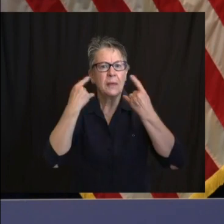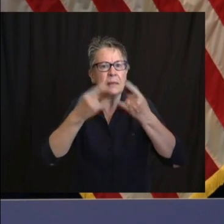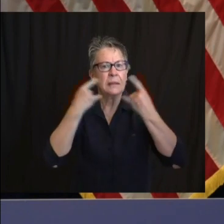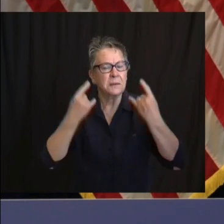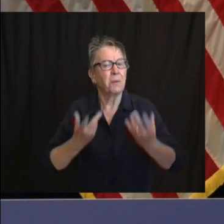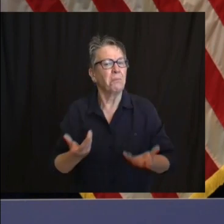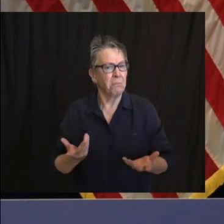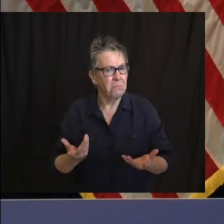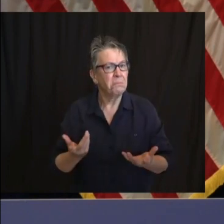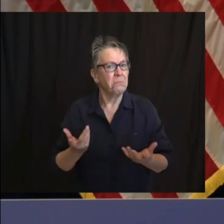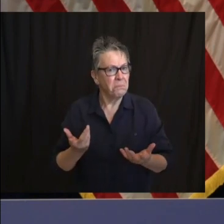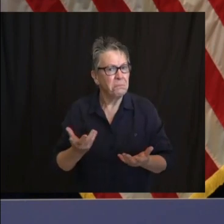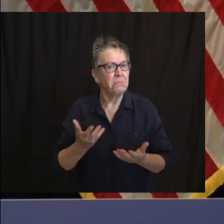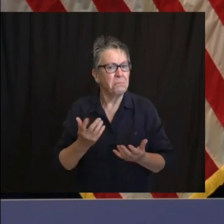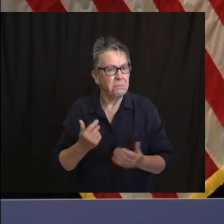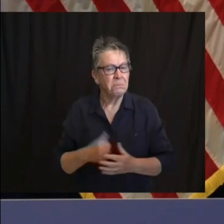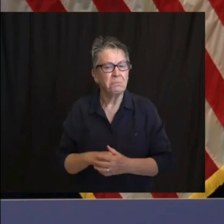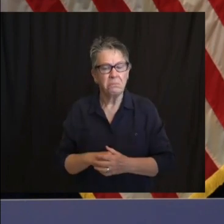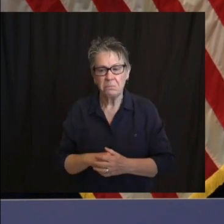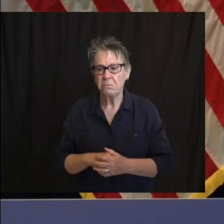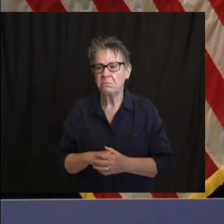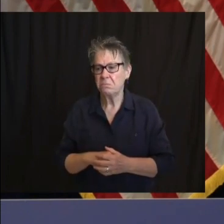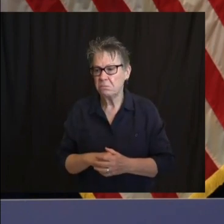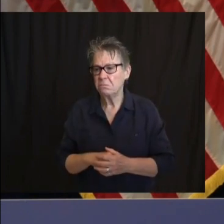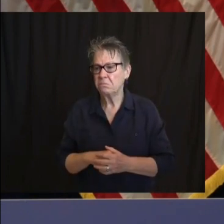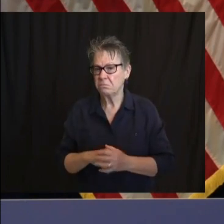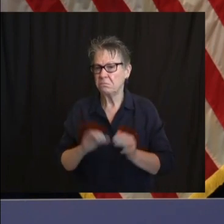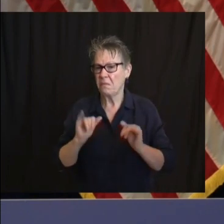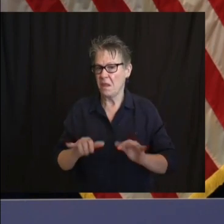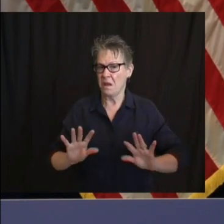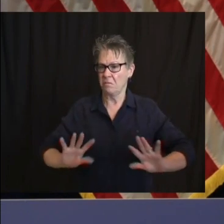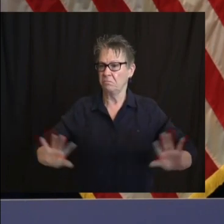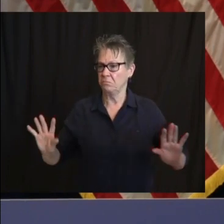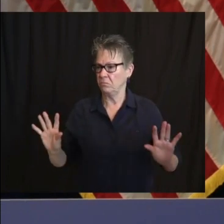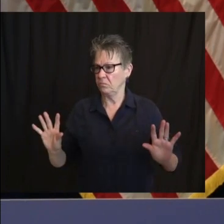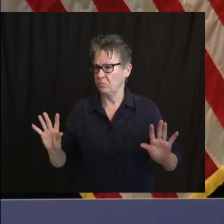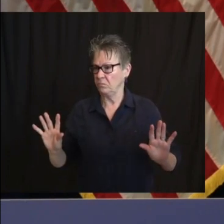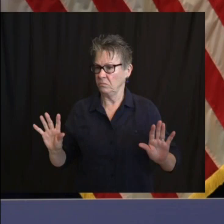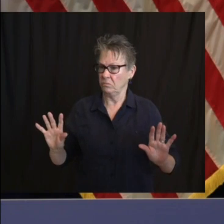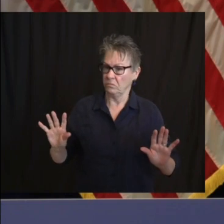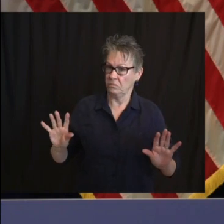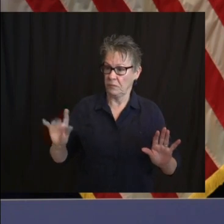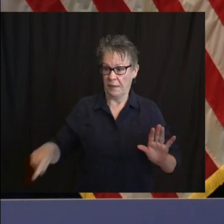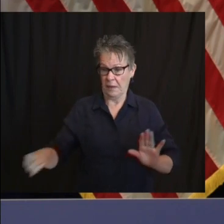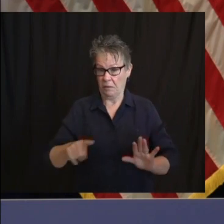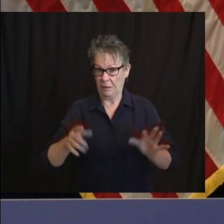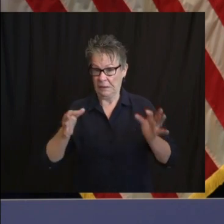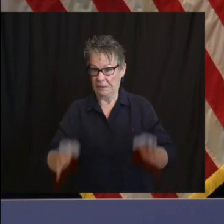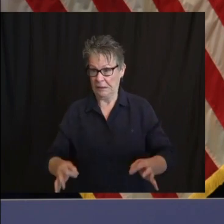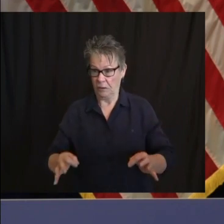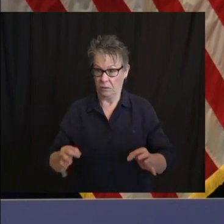On your last, so I'll leave it to the decision is to go out or not go out as long as you do it responsibly, safely, and peacefully.